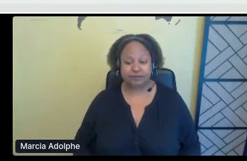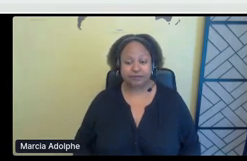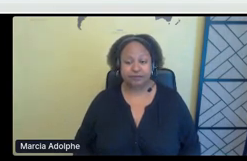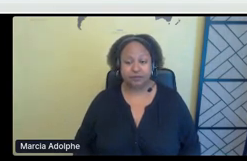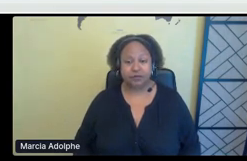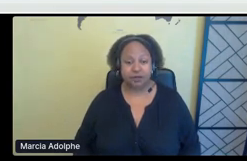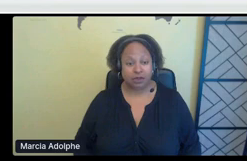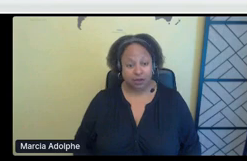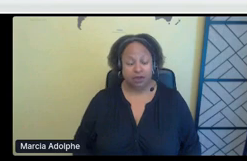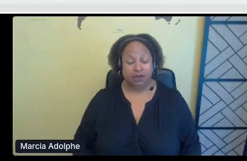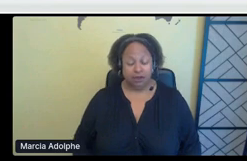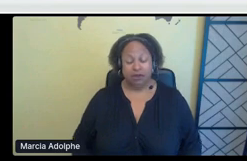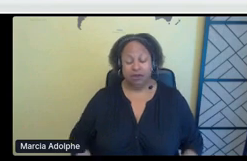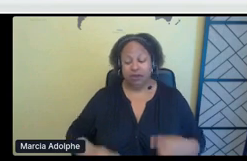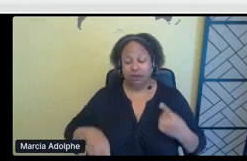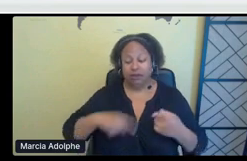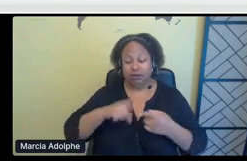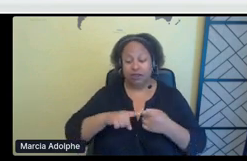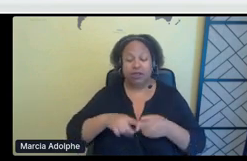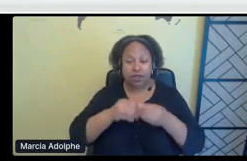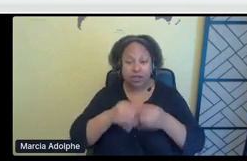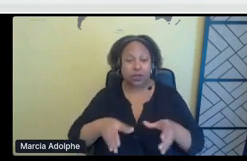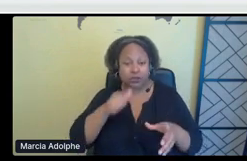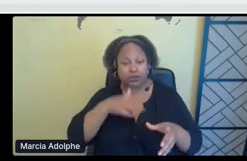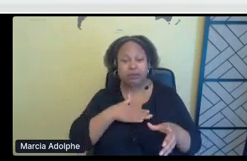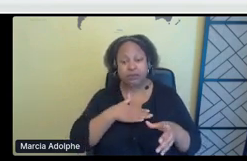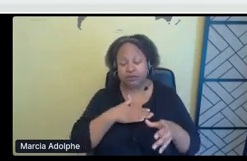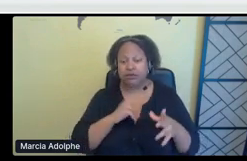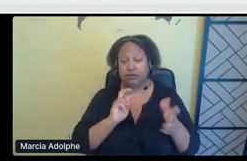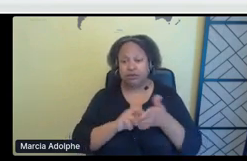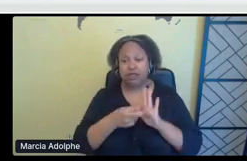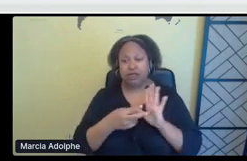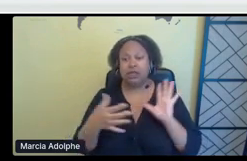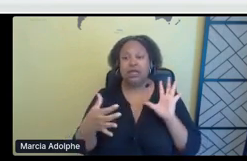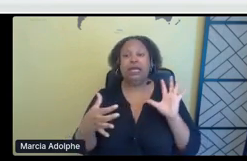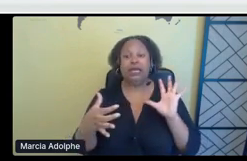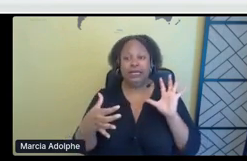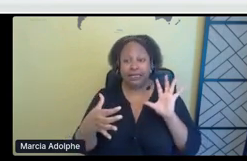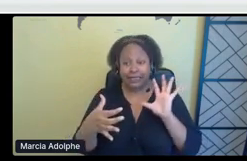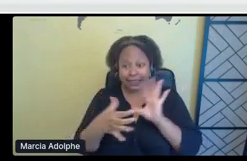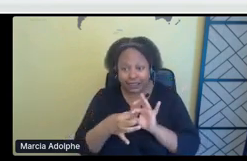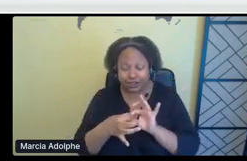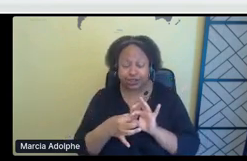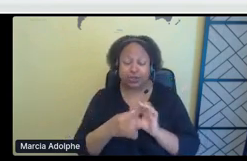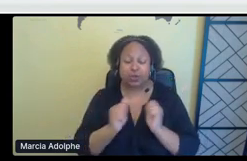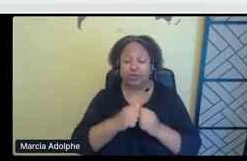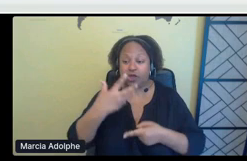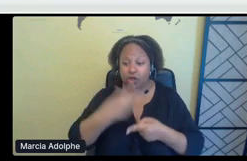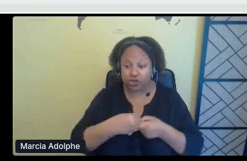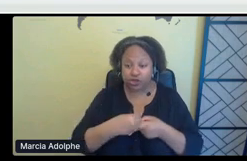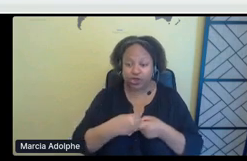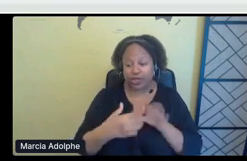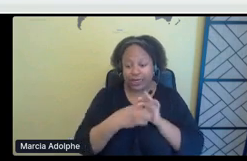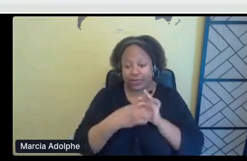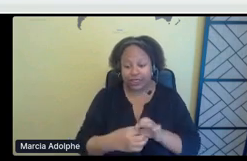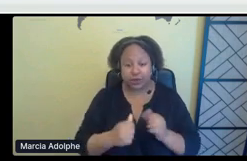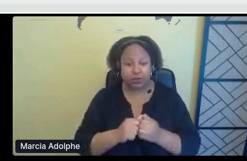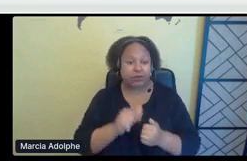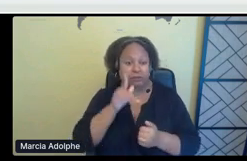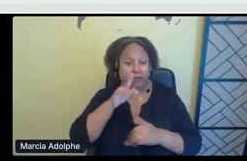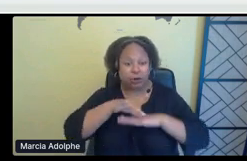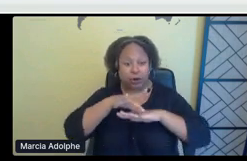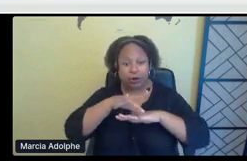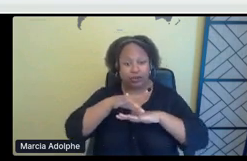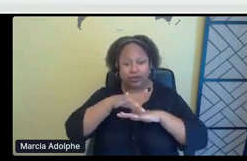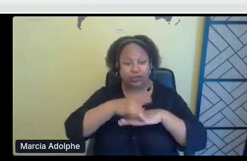when we lose our women, we're losing that connection to the, to our cultures and to mother earth, because they are the life